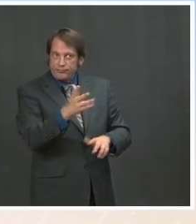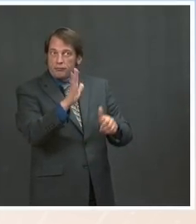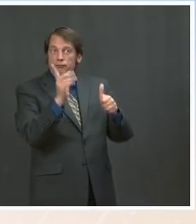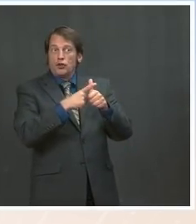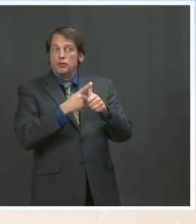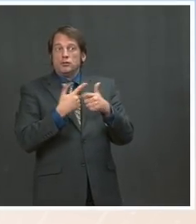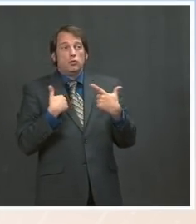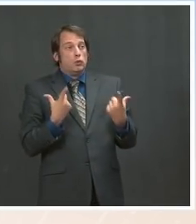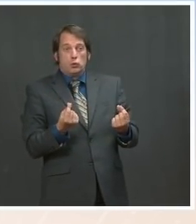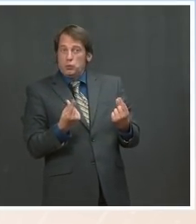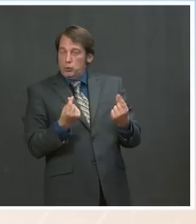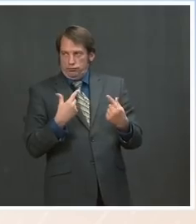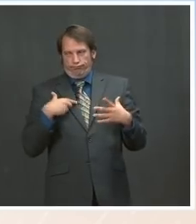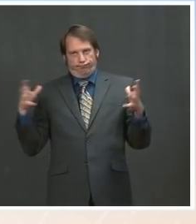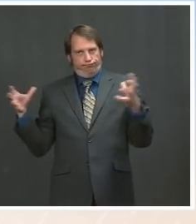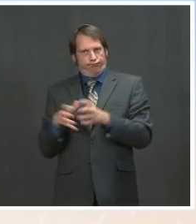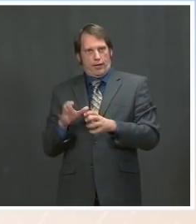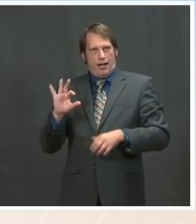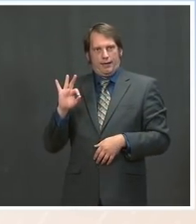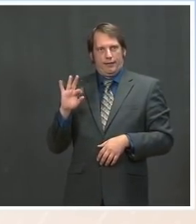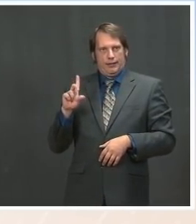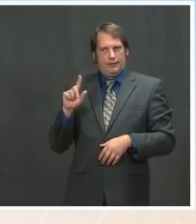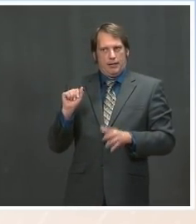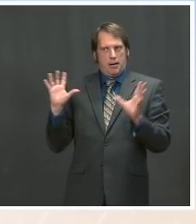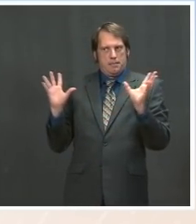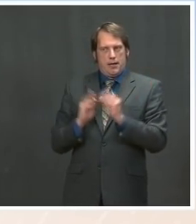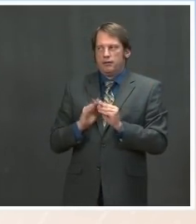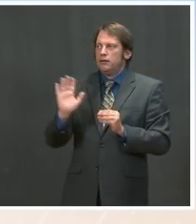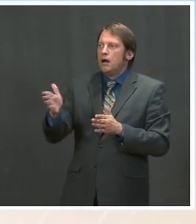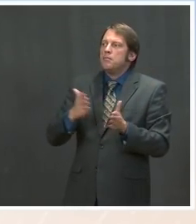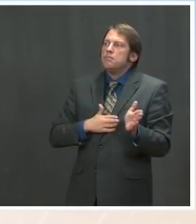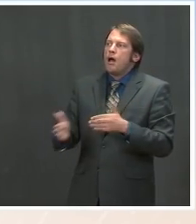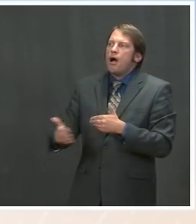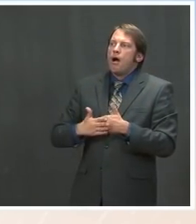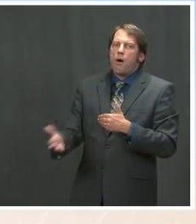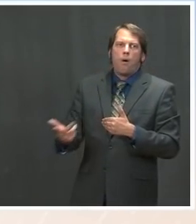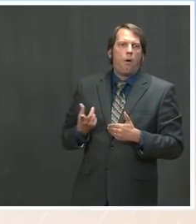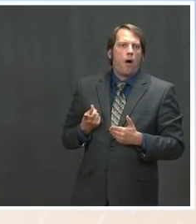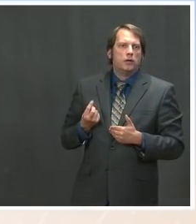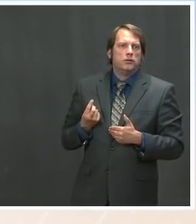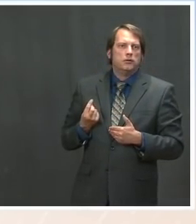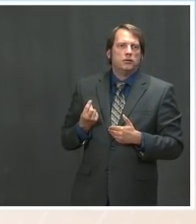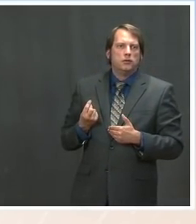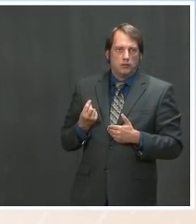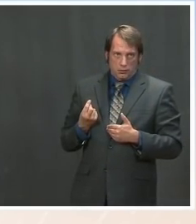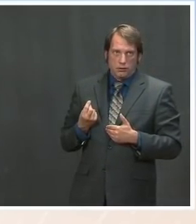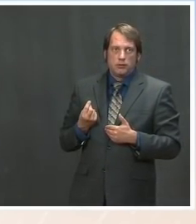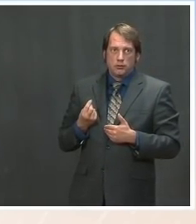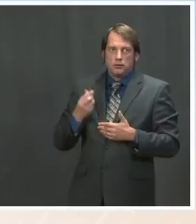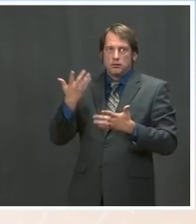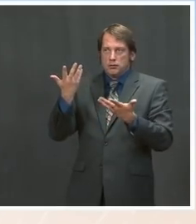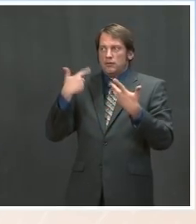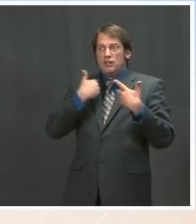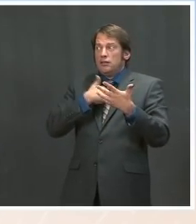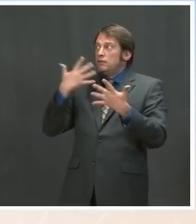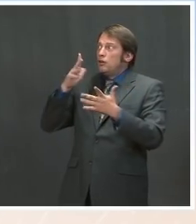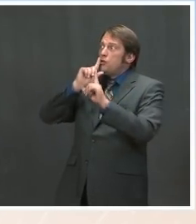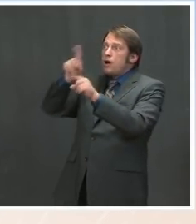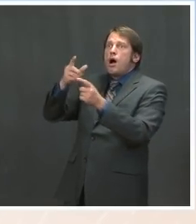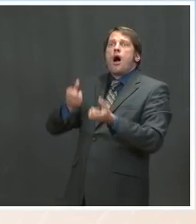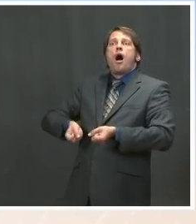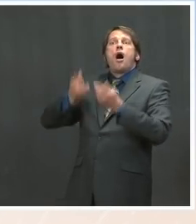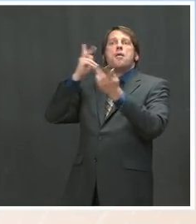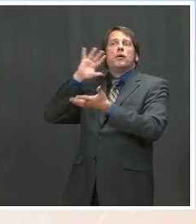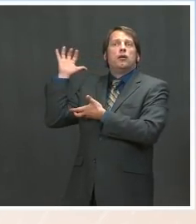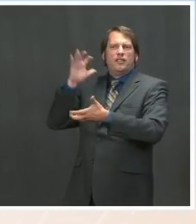As we look at our own preparedness here, we have ordered enough supply to ensure we can meet the demand by the end of